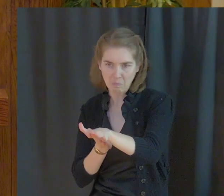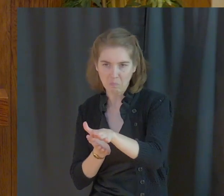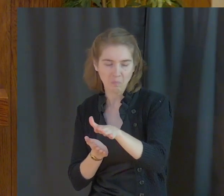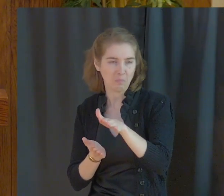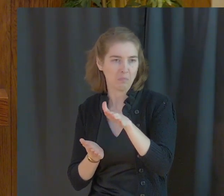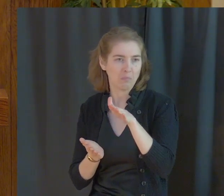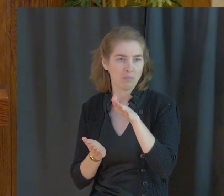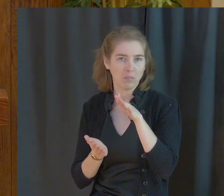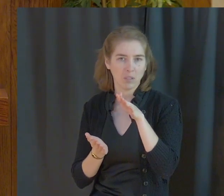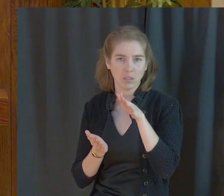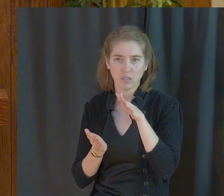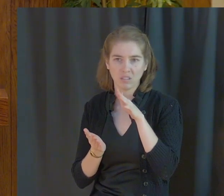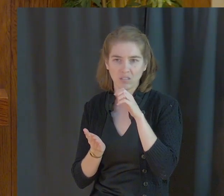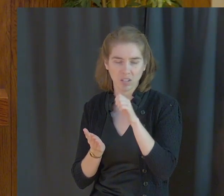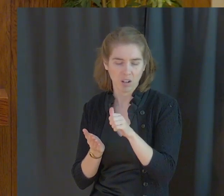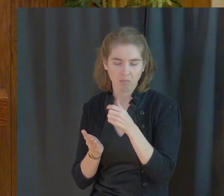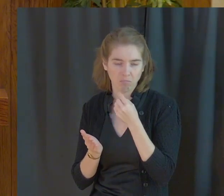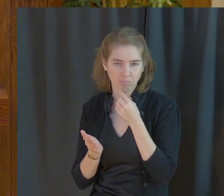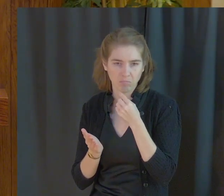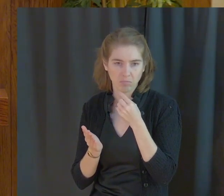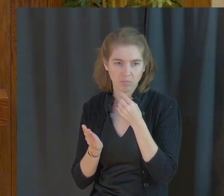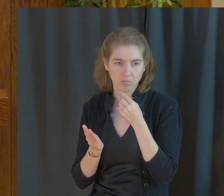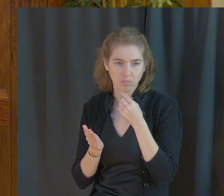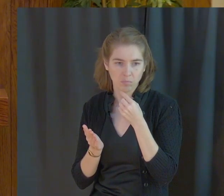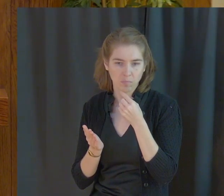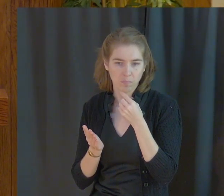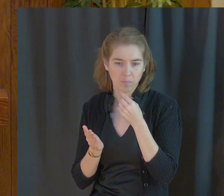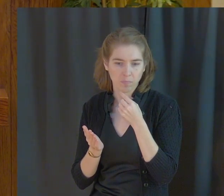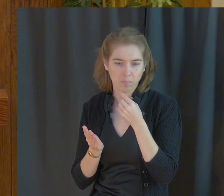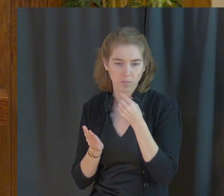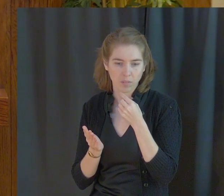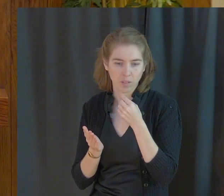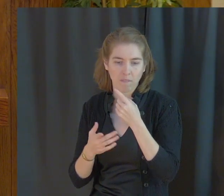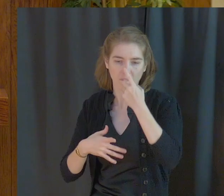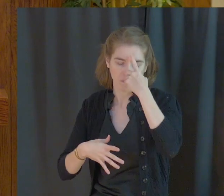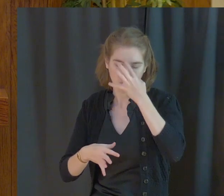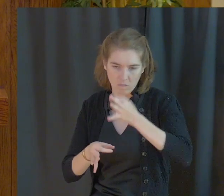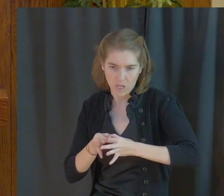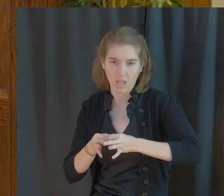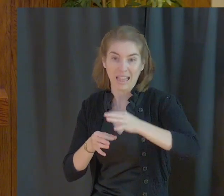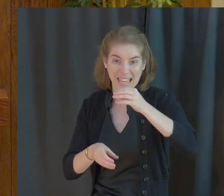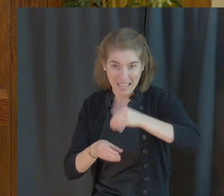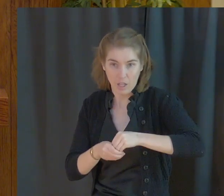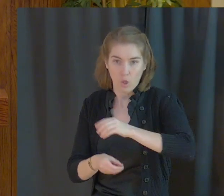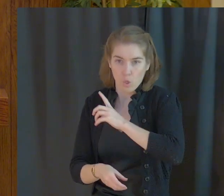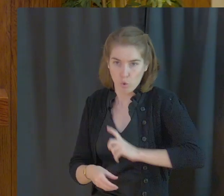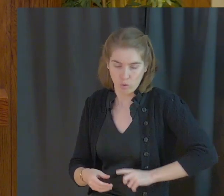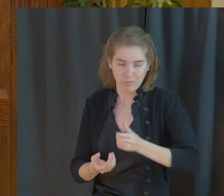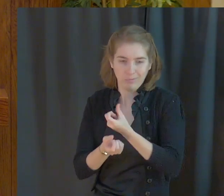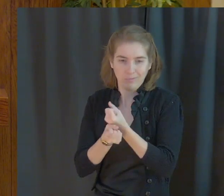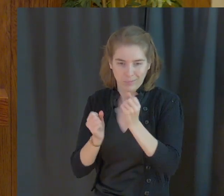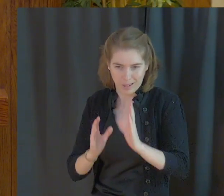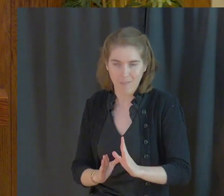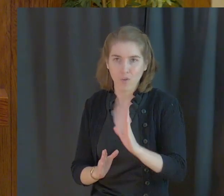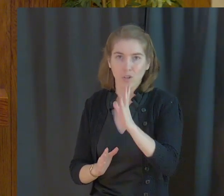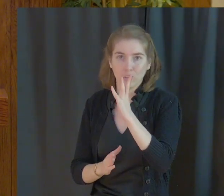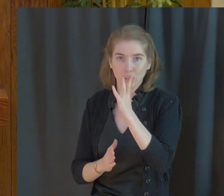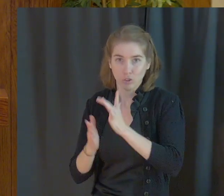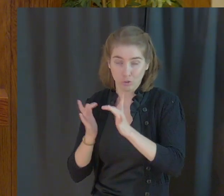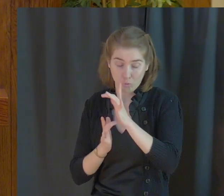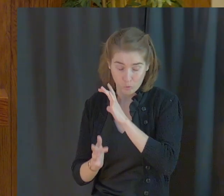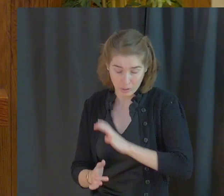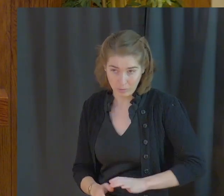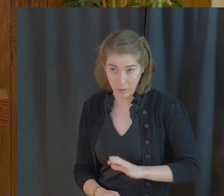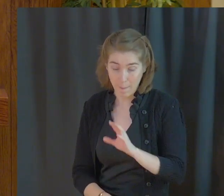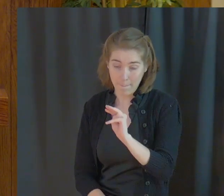diminished his claims and his faith in his Lord and Savior Jesus Christ. Matthew Henry wrote